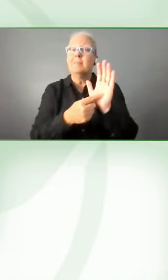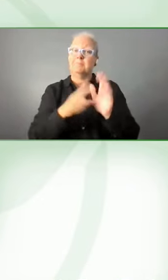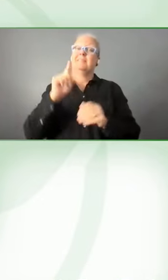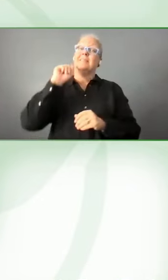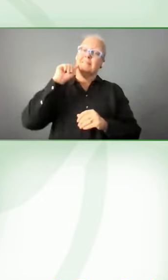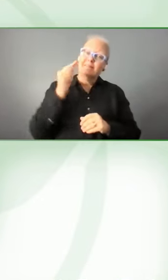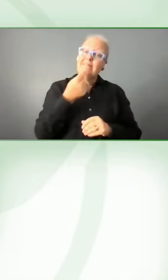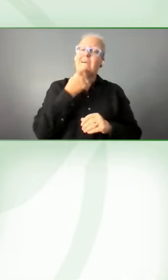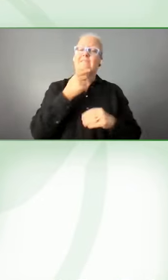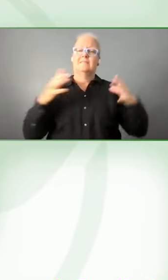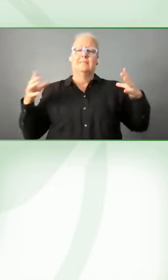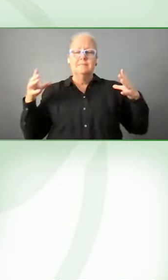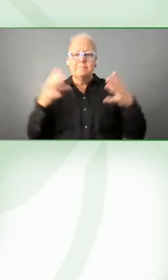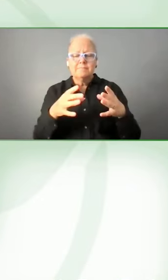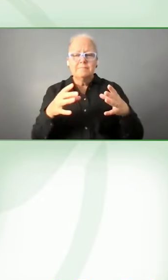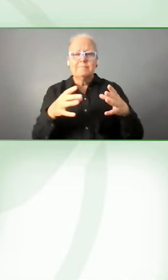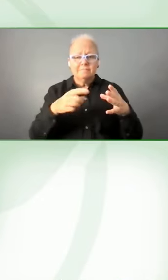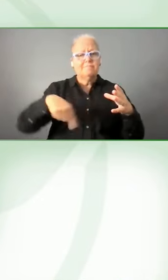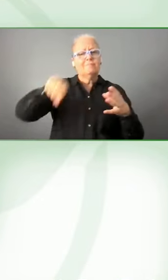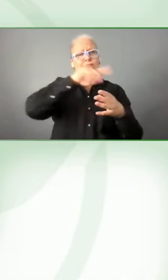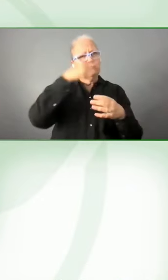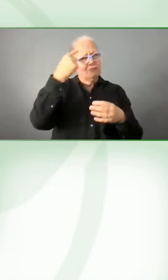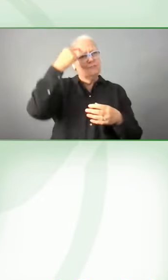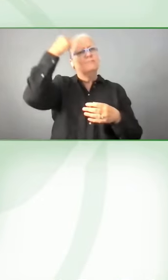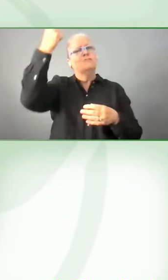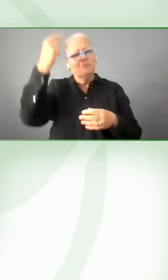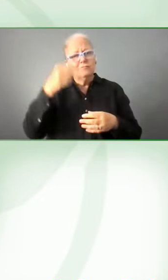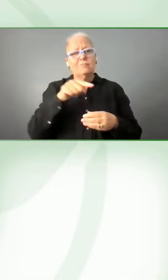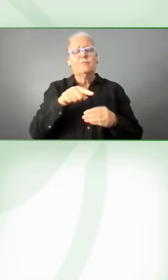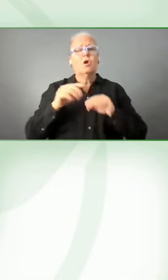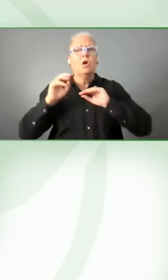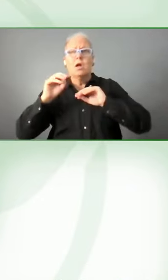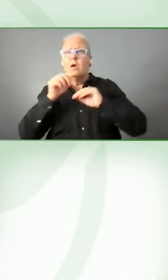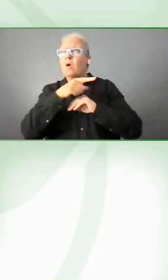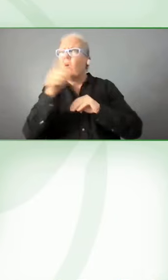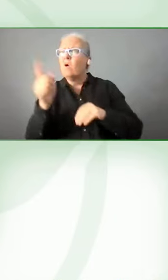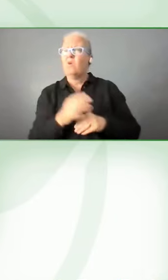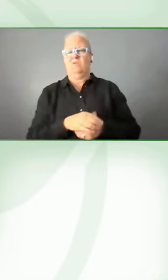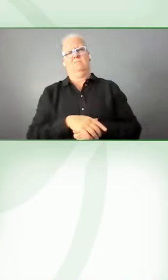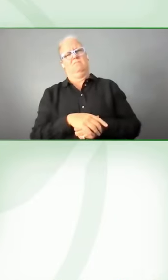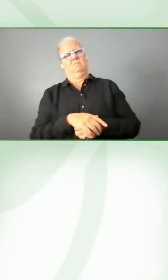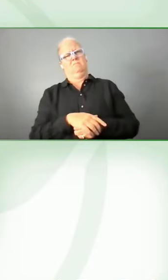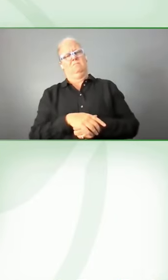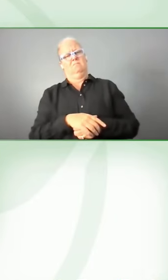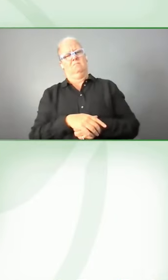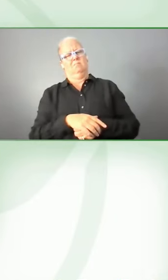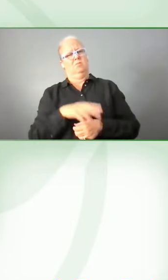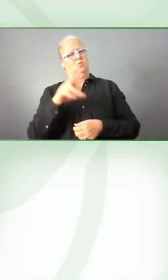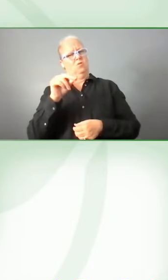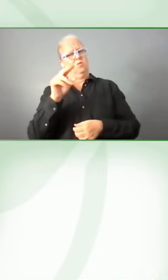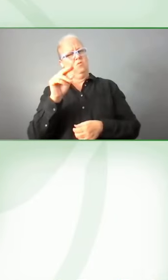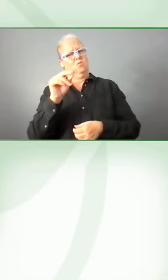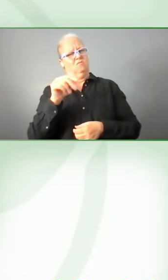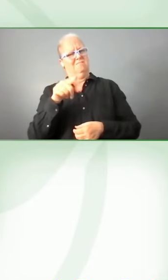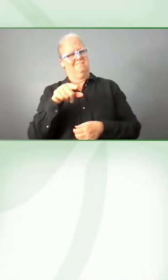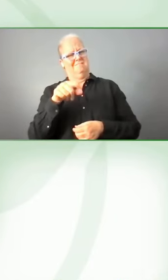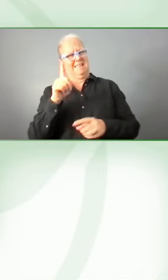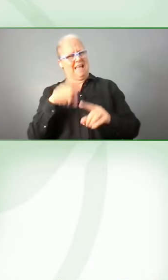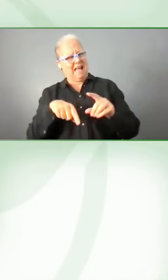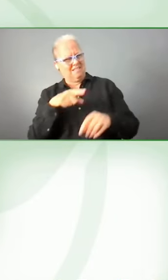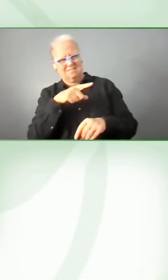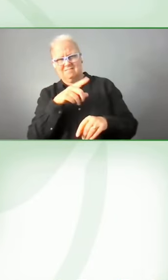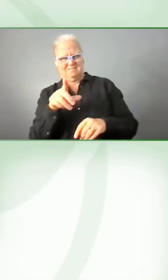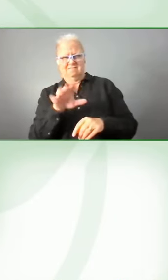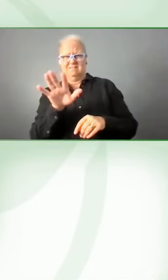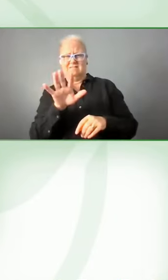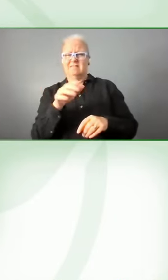artists and creators. And several of the teachers in the audience said, oh, this can't be. It can't be. And they said,